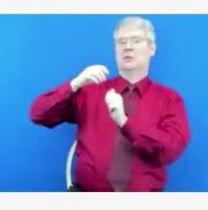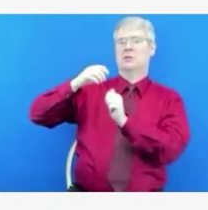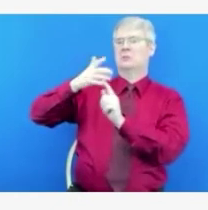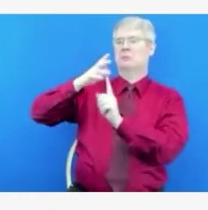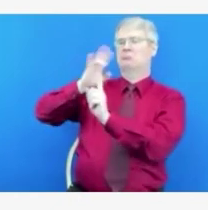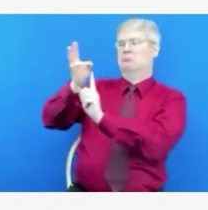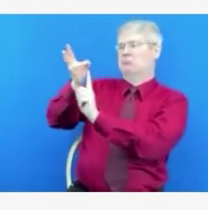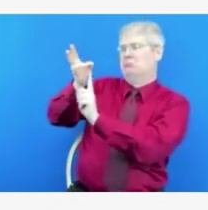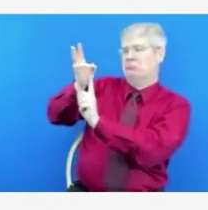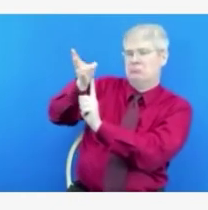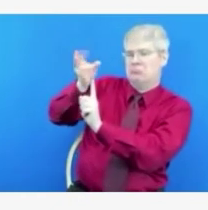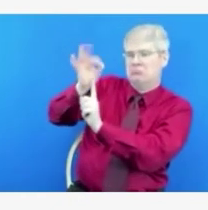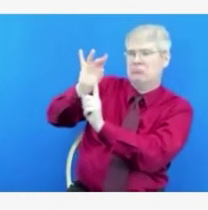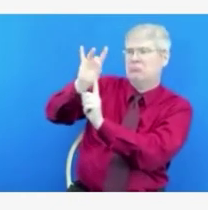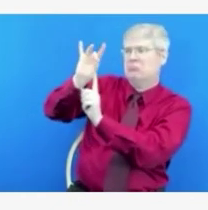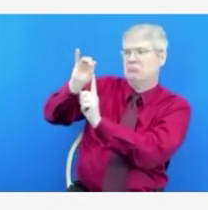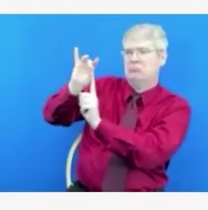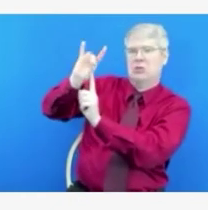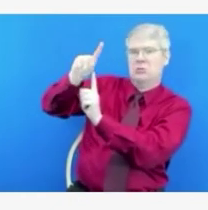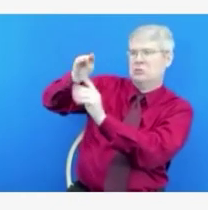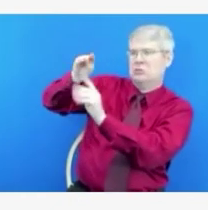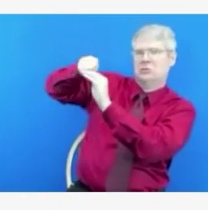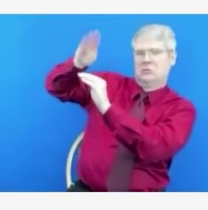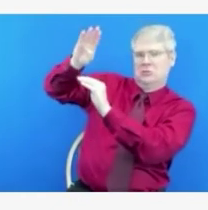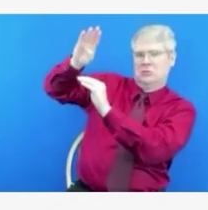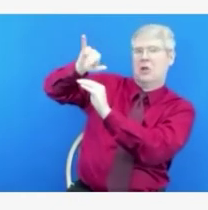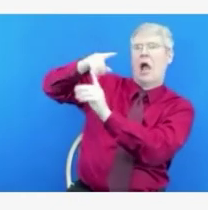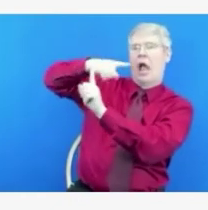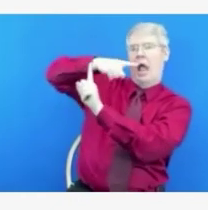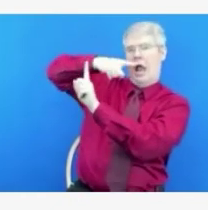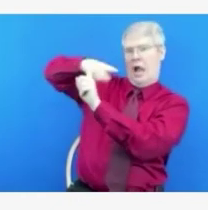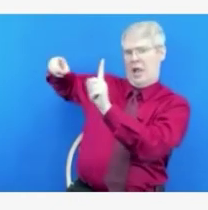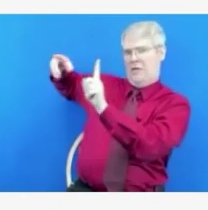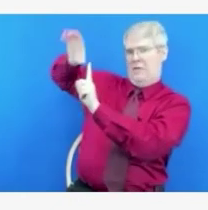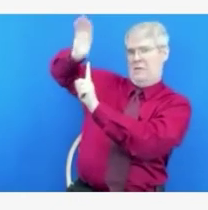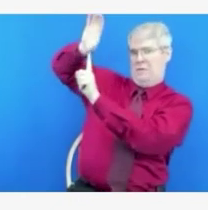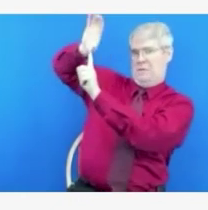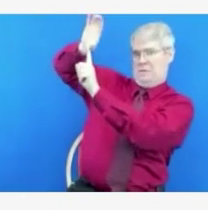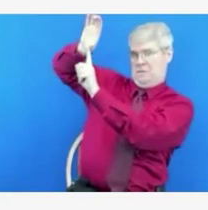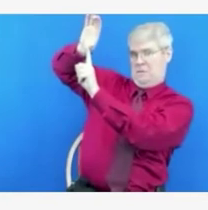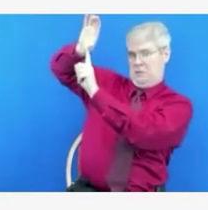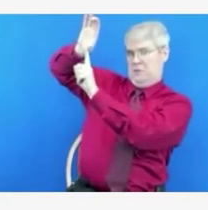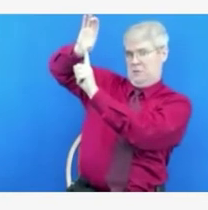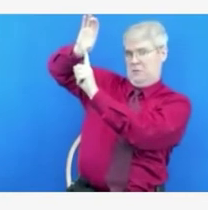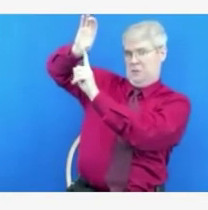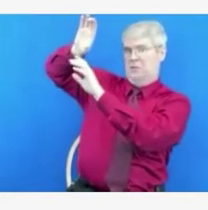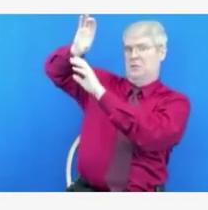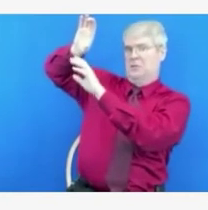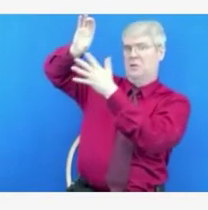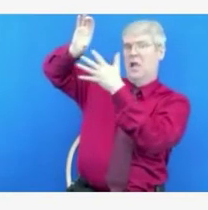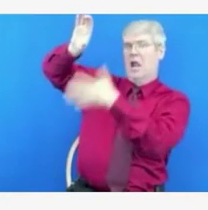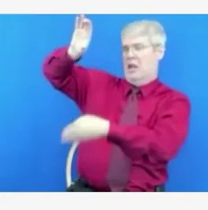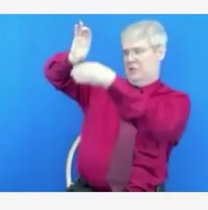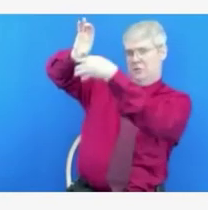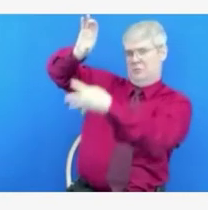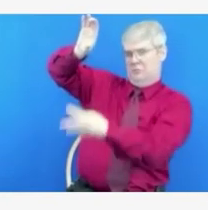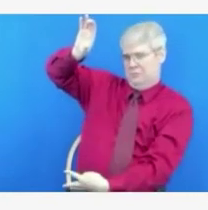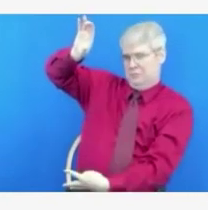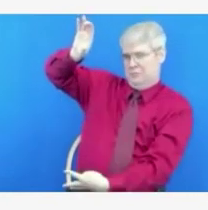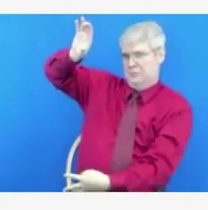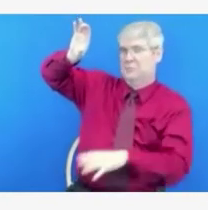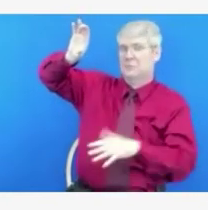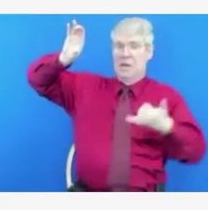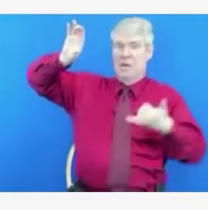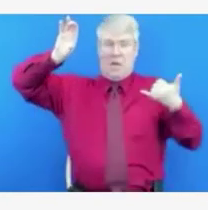older. What we're seeing during this current phase of the pandemic is we're seeing much, much younger people dying. In fact,